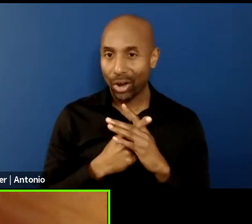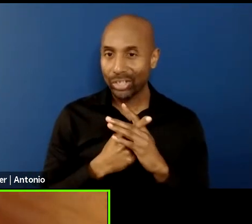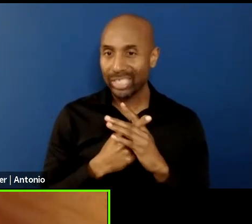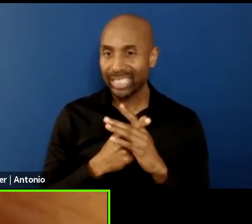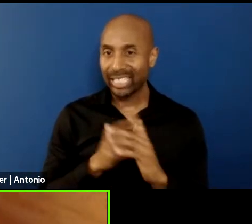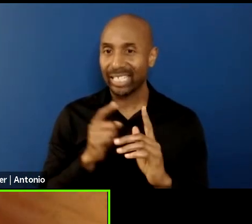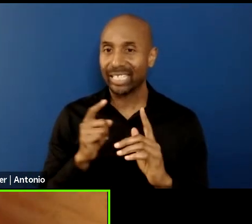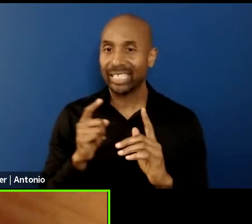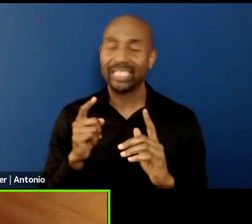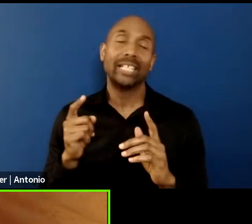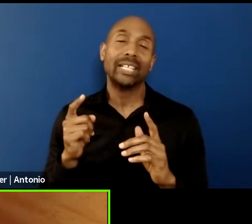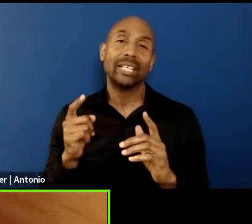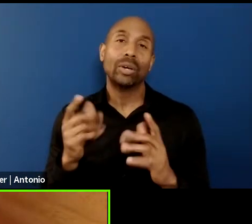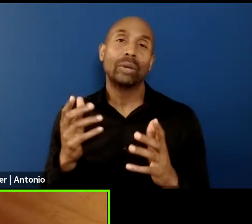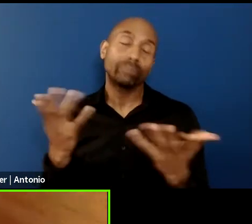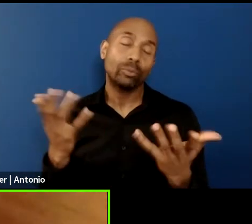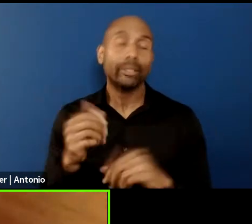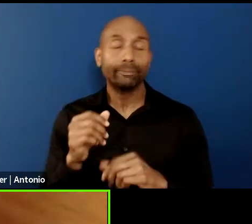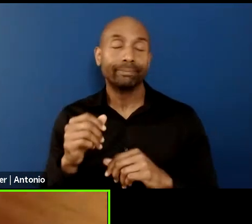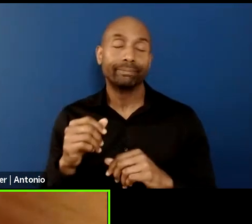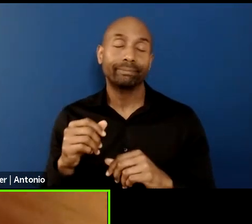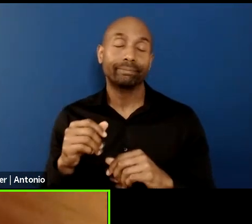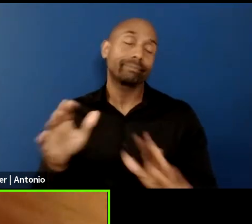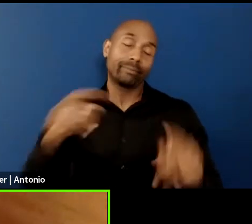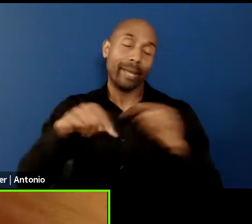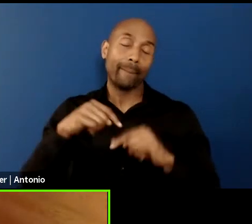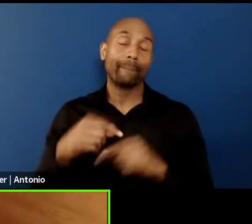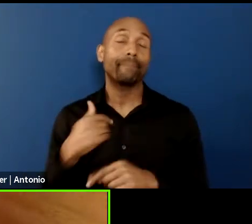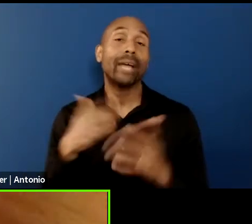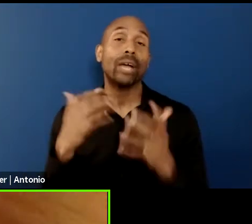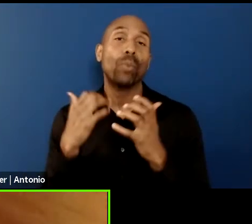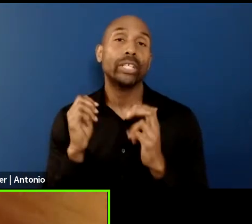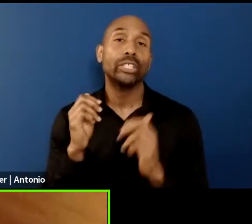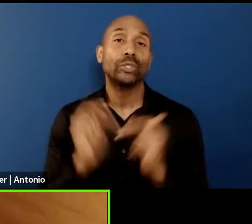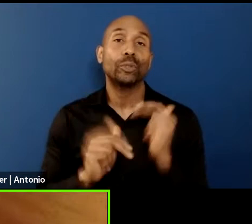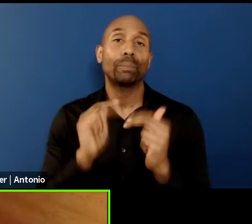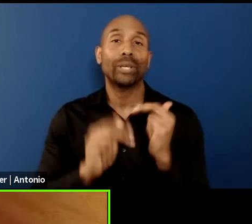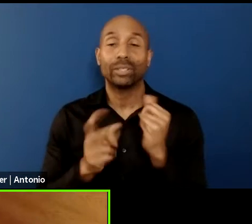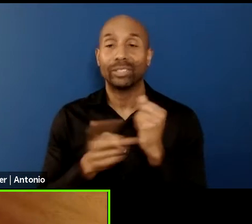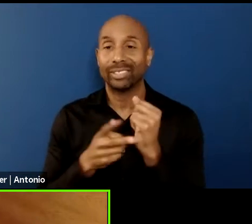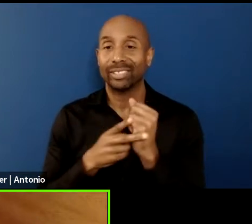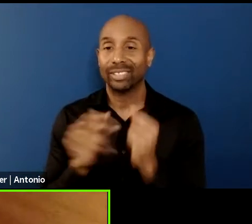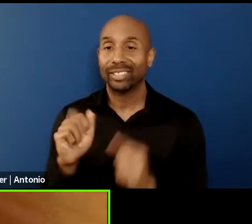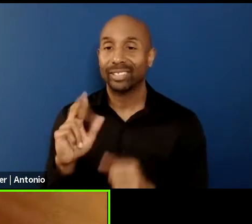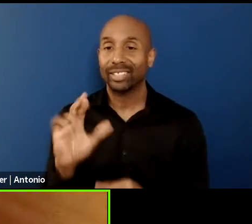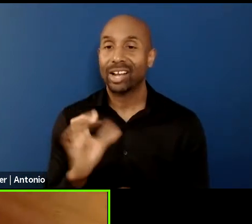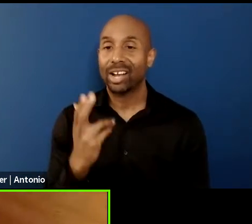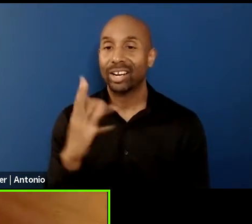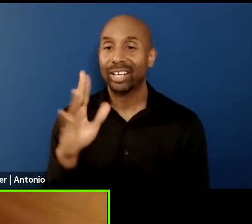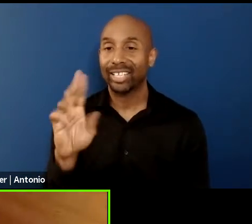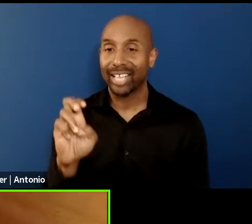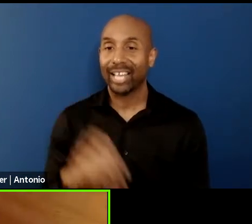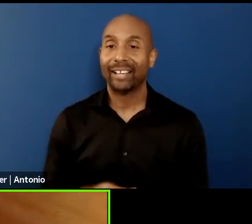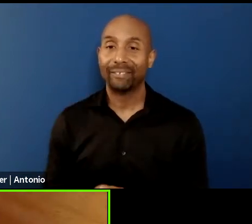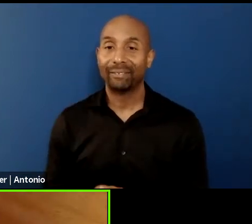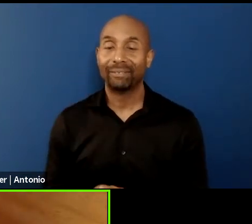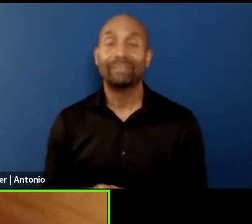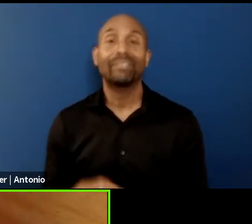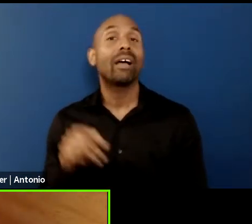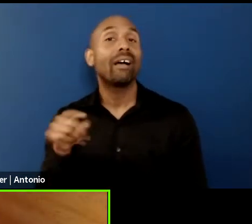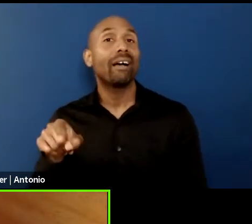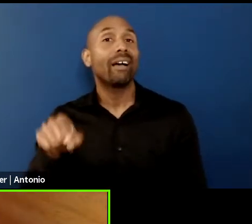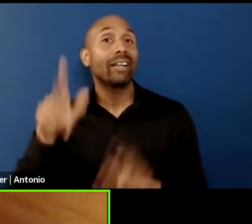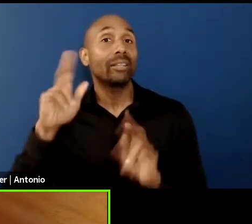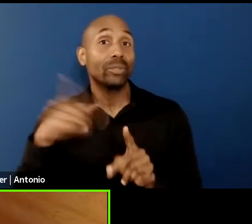like an archive and it was Rick Ritt, that bastard. He was like, yeah, we should do it together